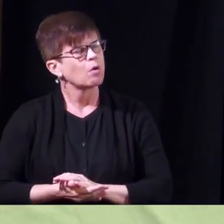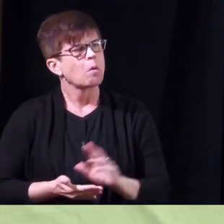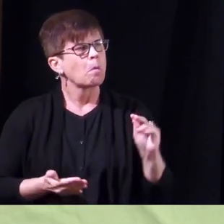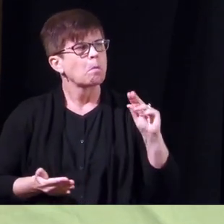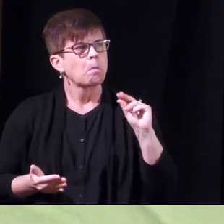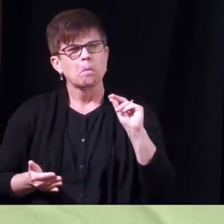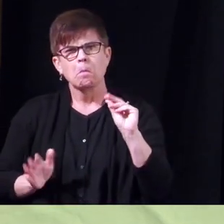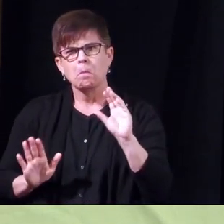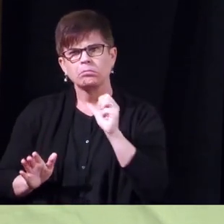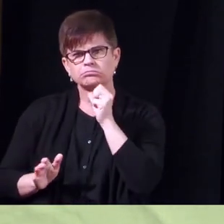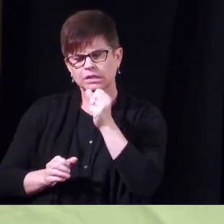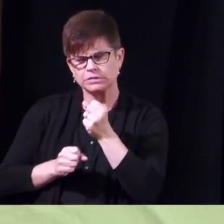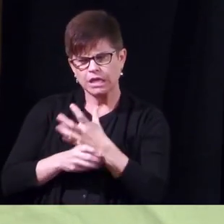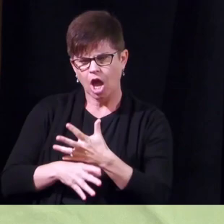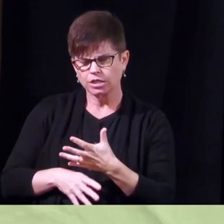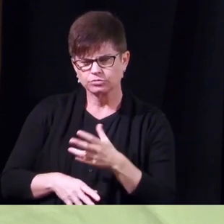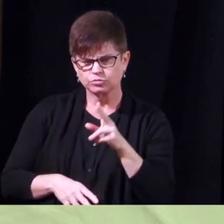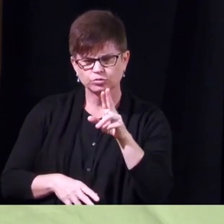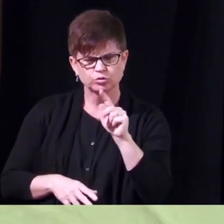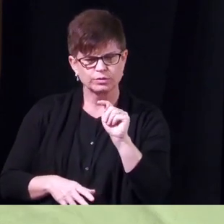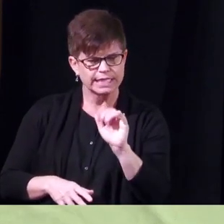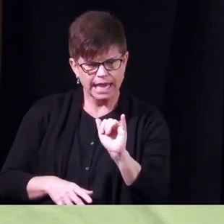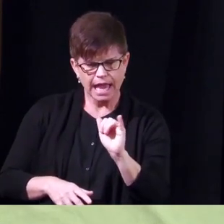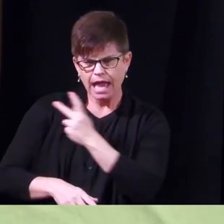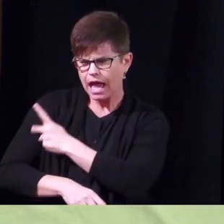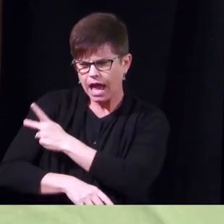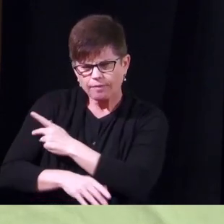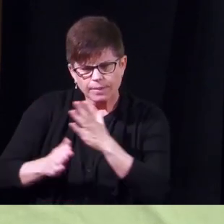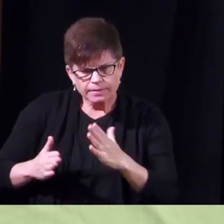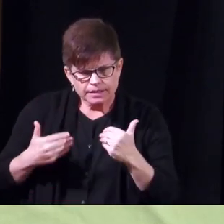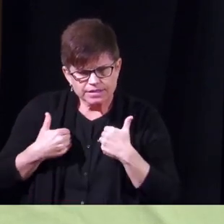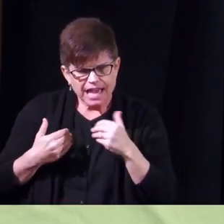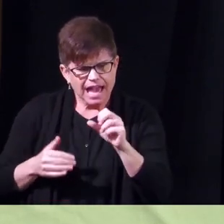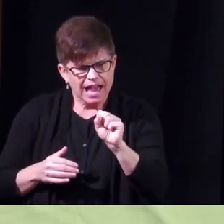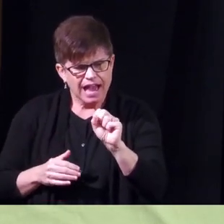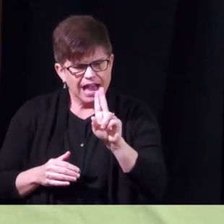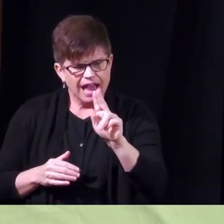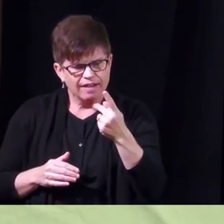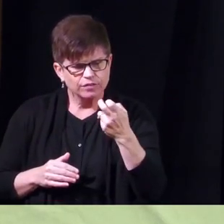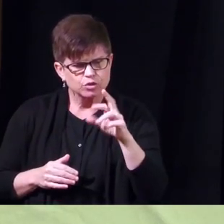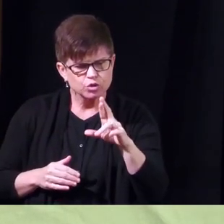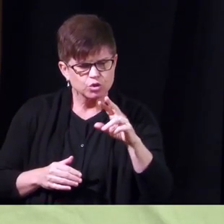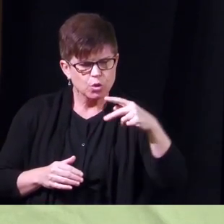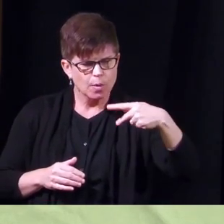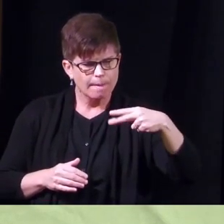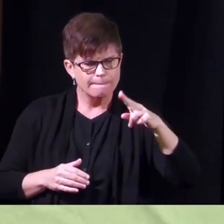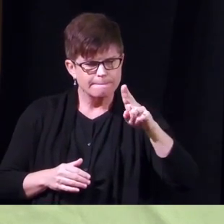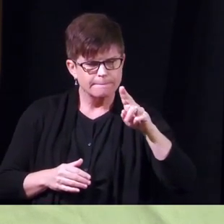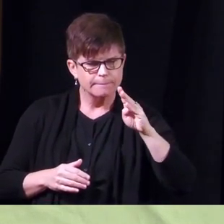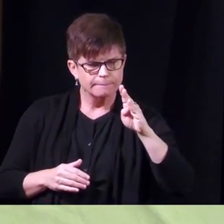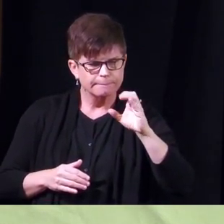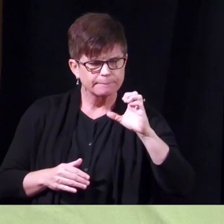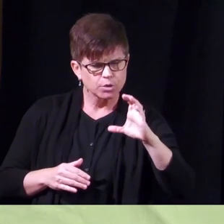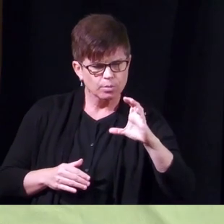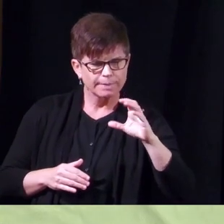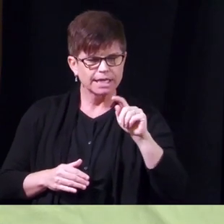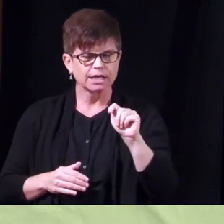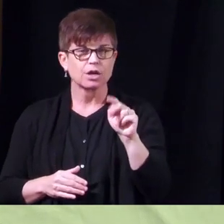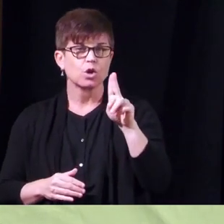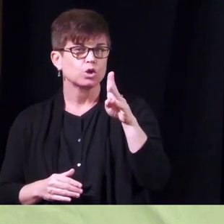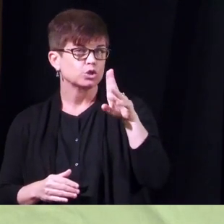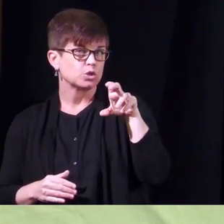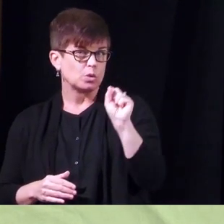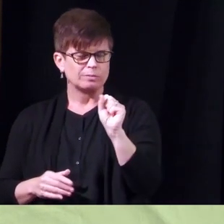doesn't actually i have patients that have suprapubic tubes and i just realized there's a slide that's missing from my deck uh